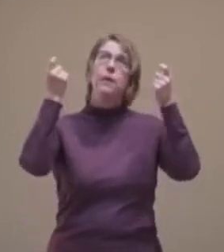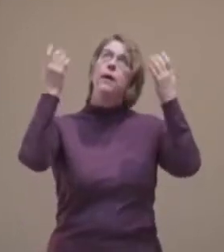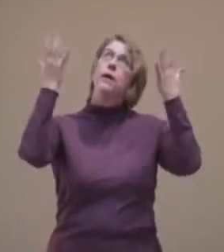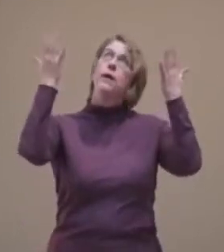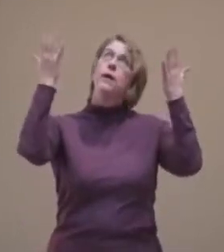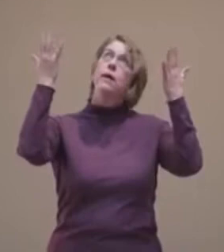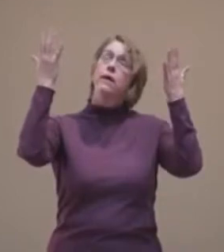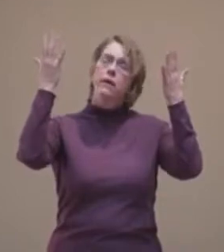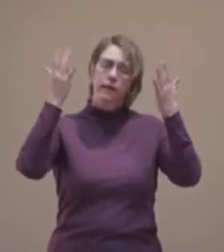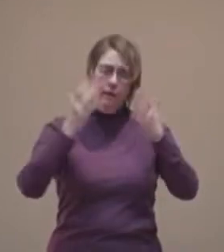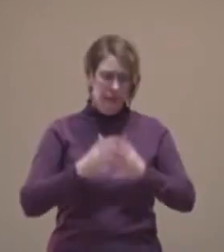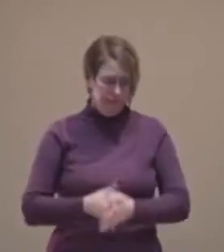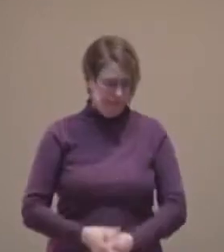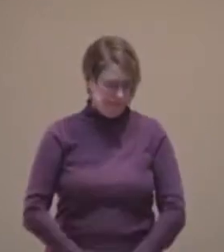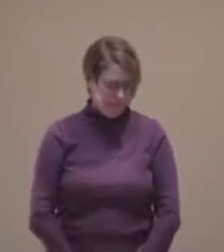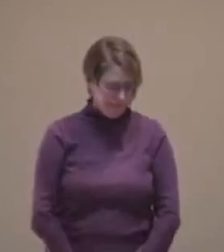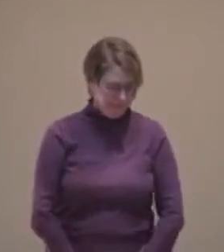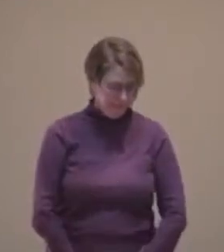Alleluia.